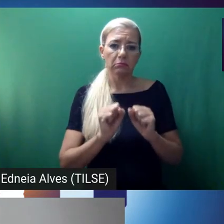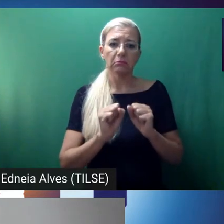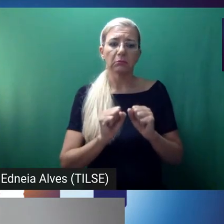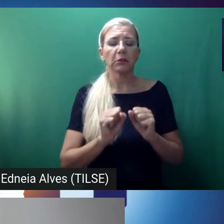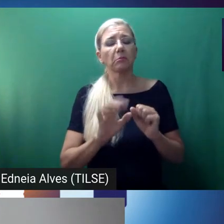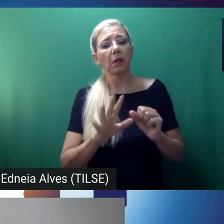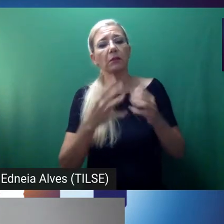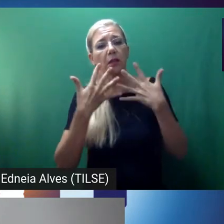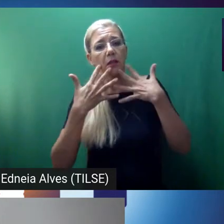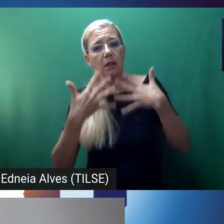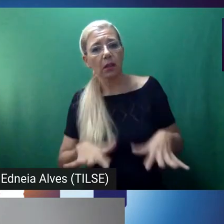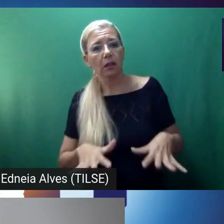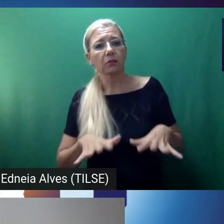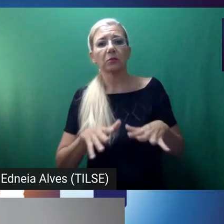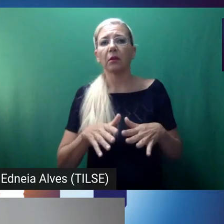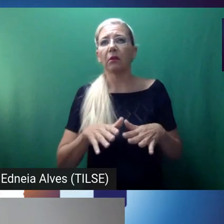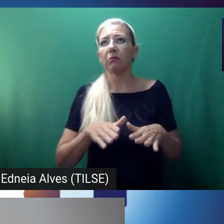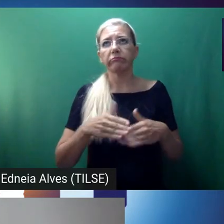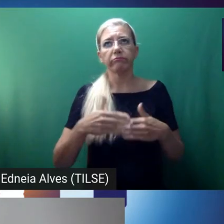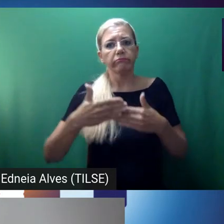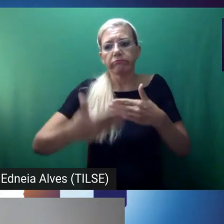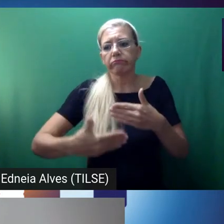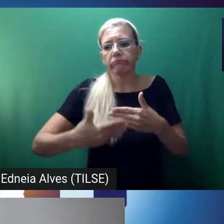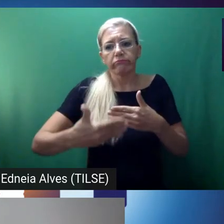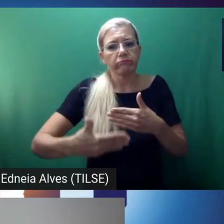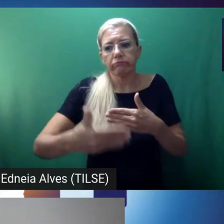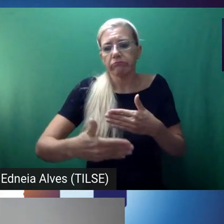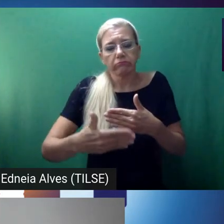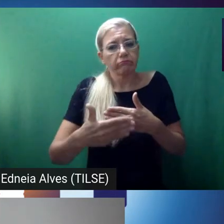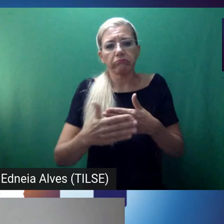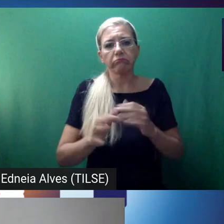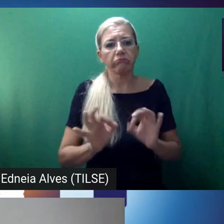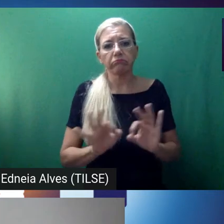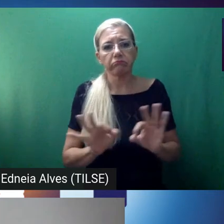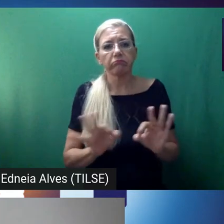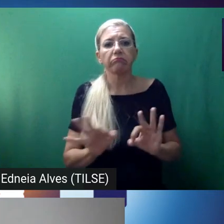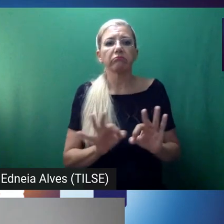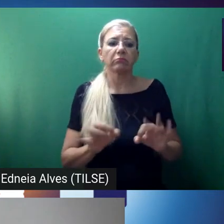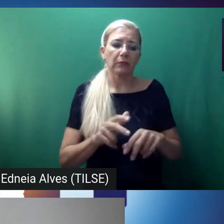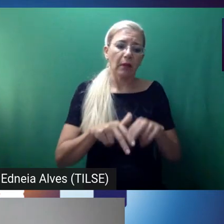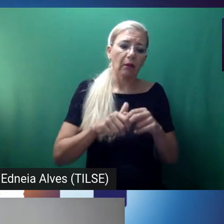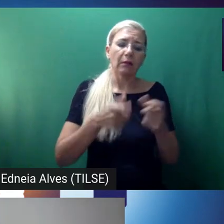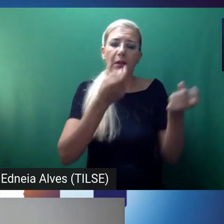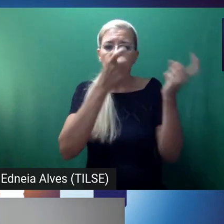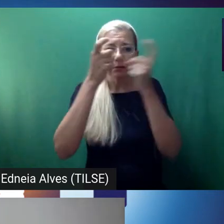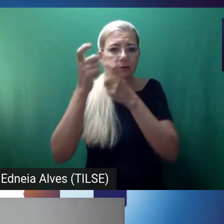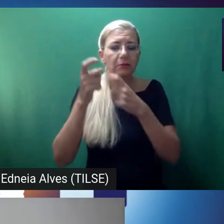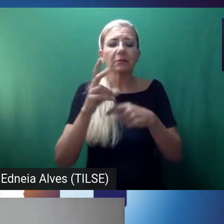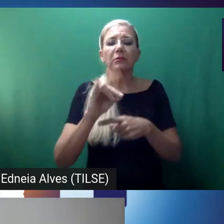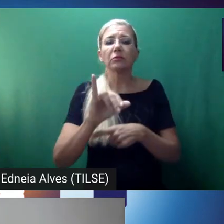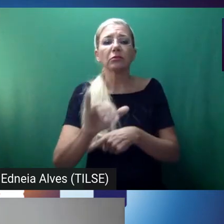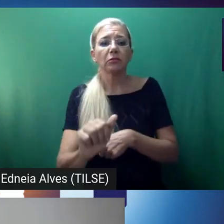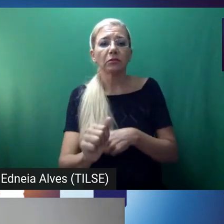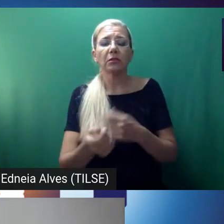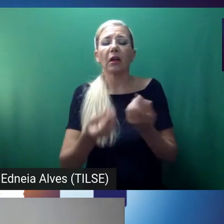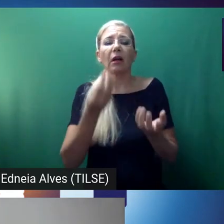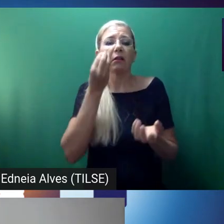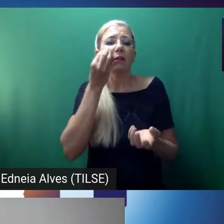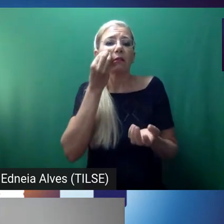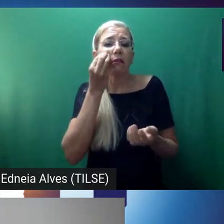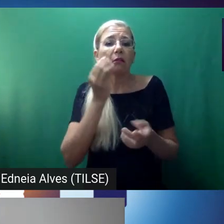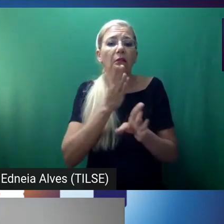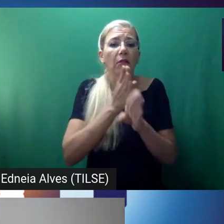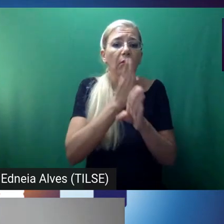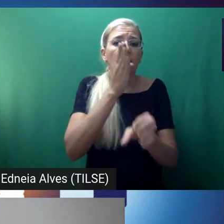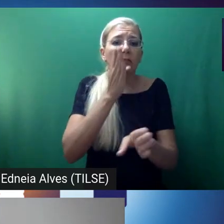step to say, okay, our language objective is to discuss this data, to identify the trends in the